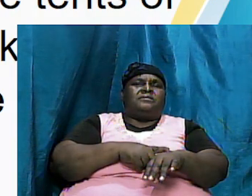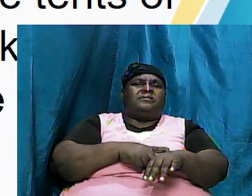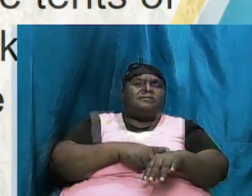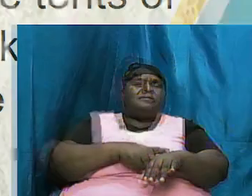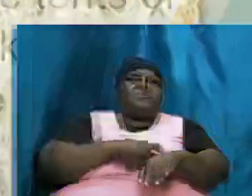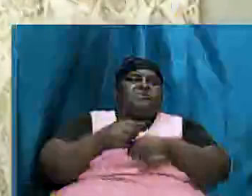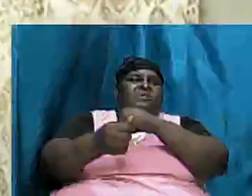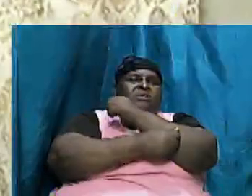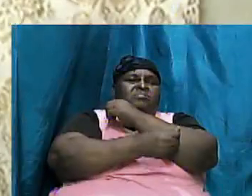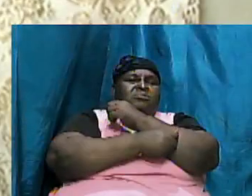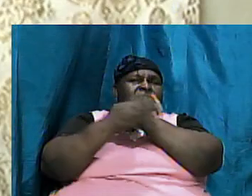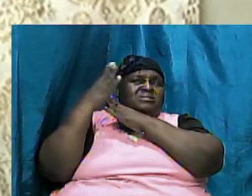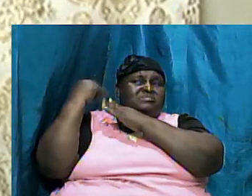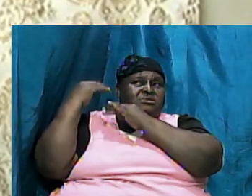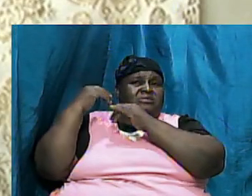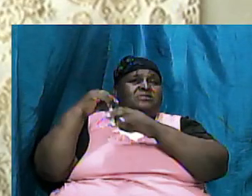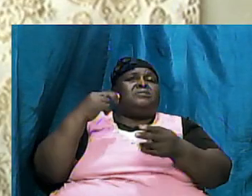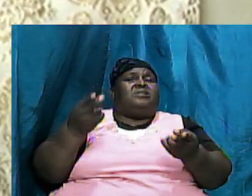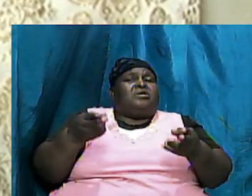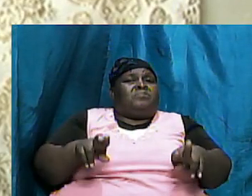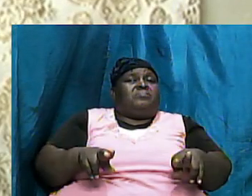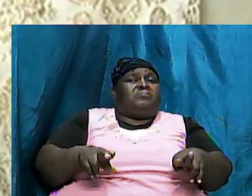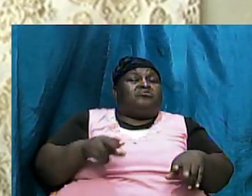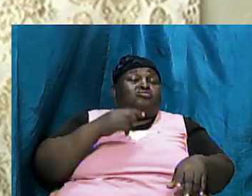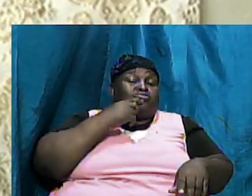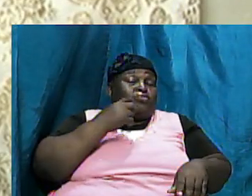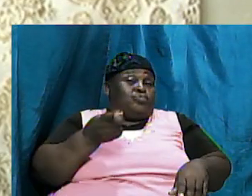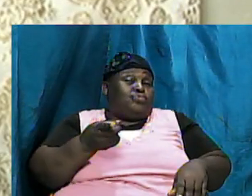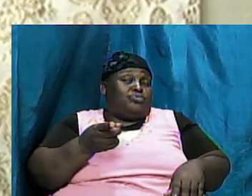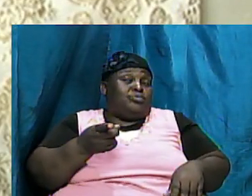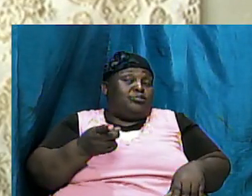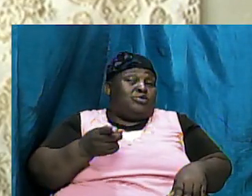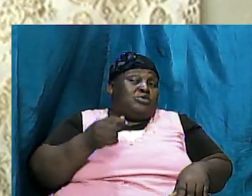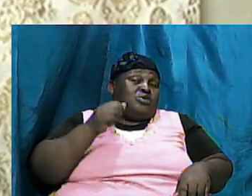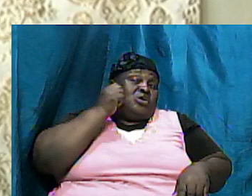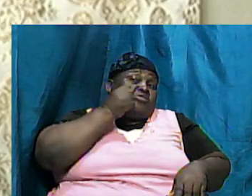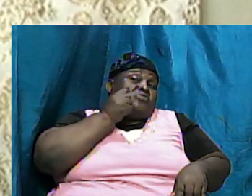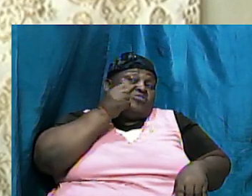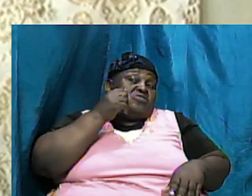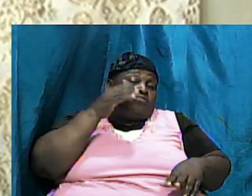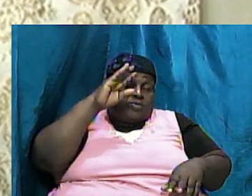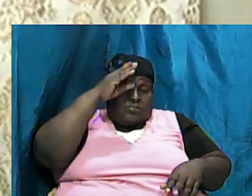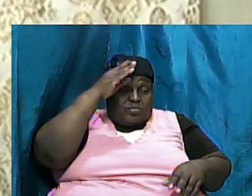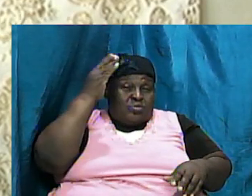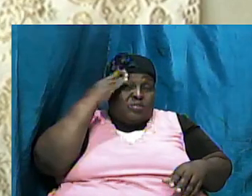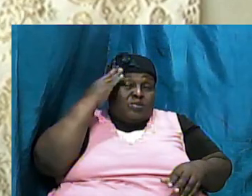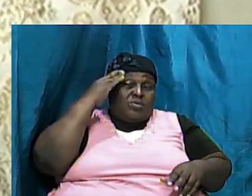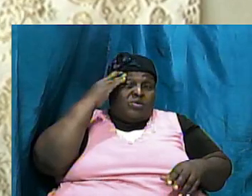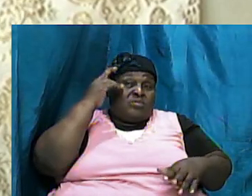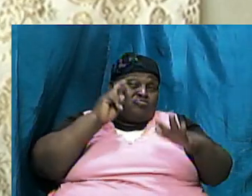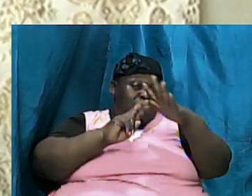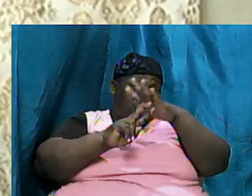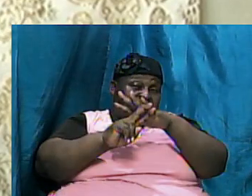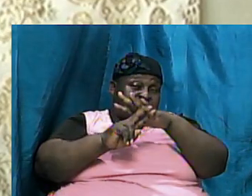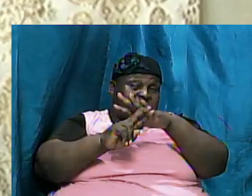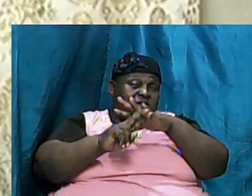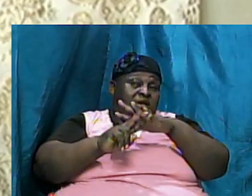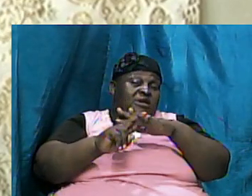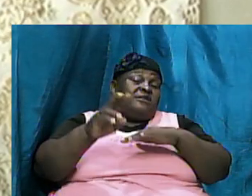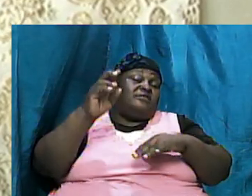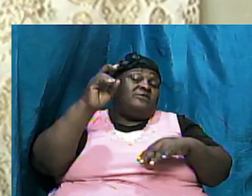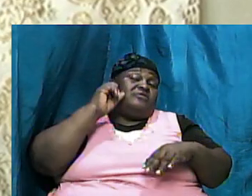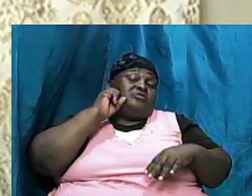Abraham expected it to happen he was told that and Sarah knew because she was prophesied to that she